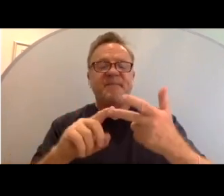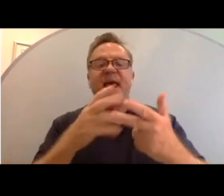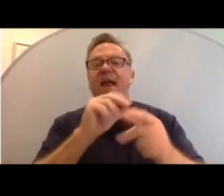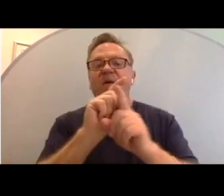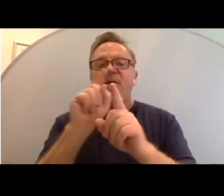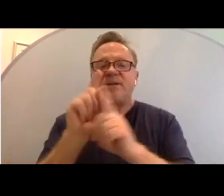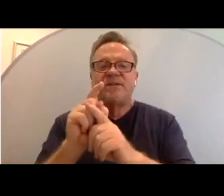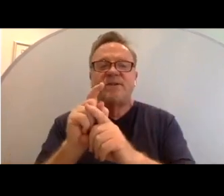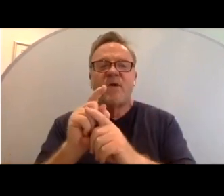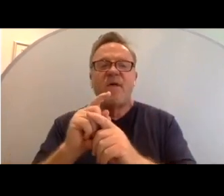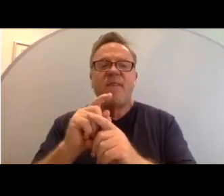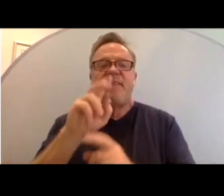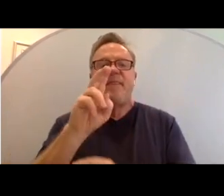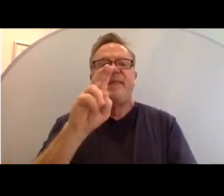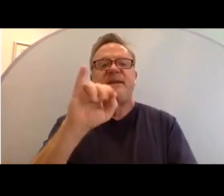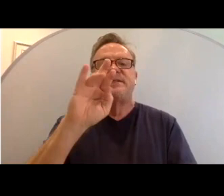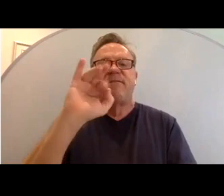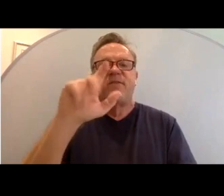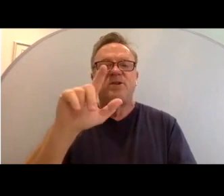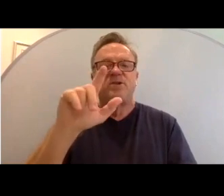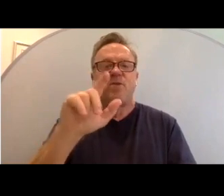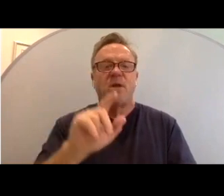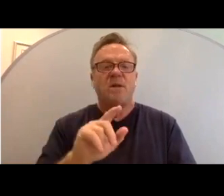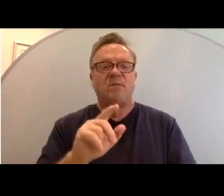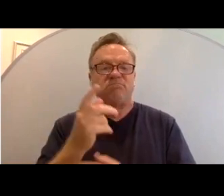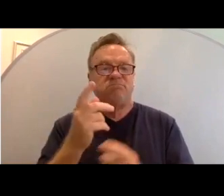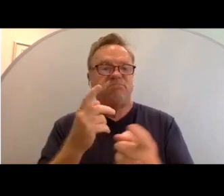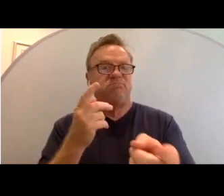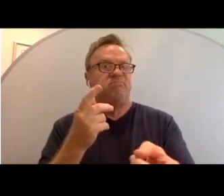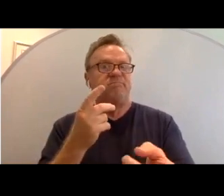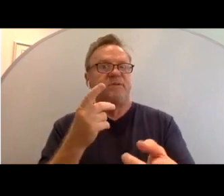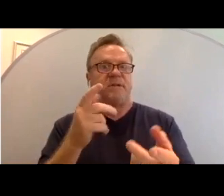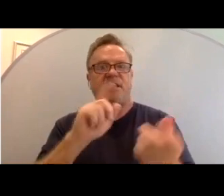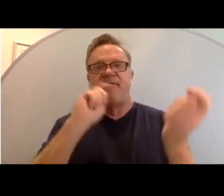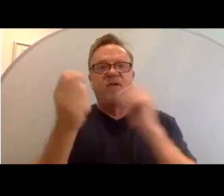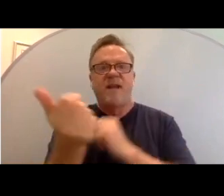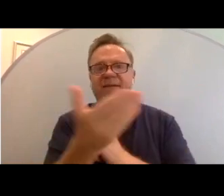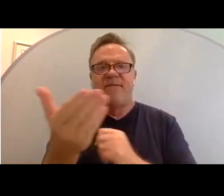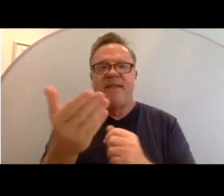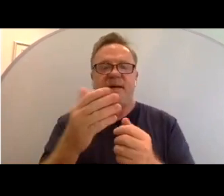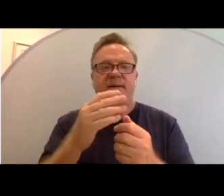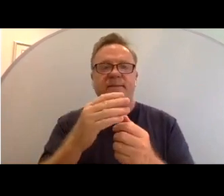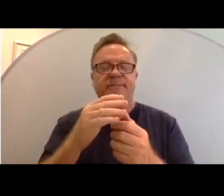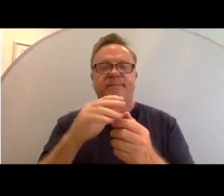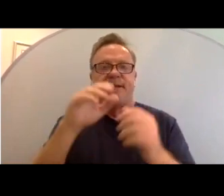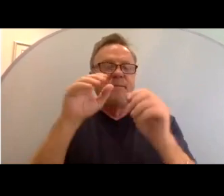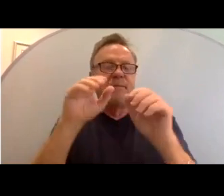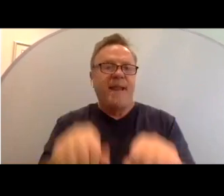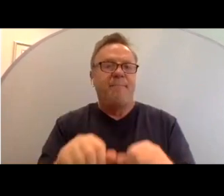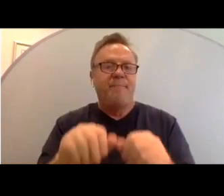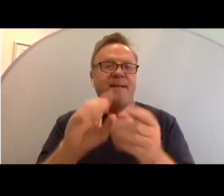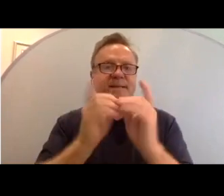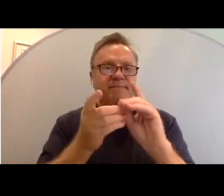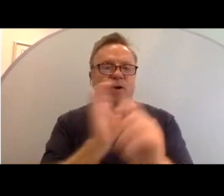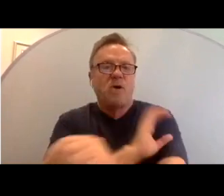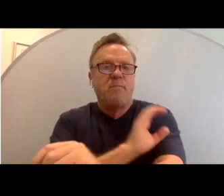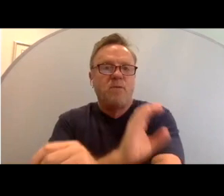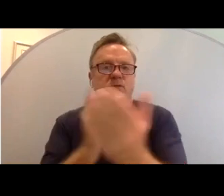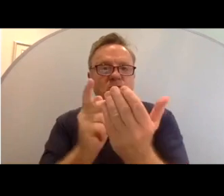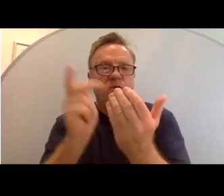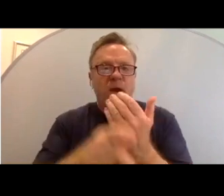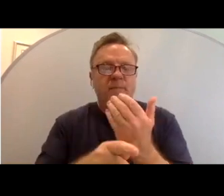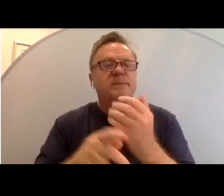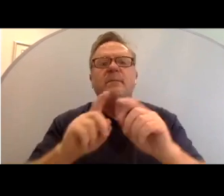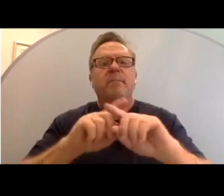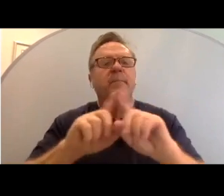this virtualization, converting everything into what could be digitized or computer programs. But I don't